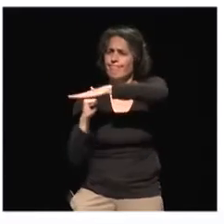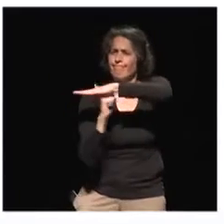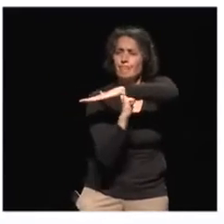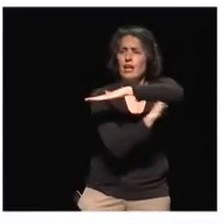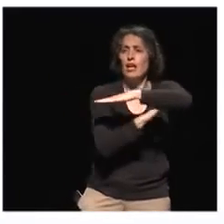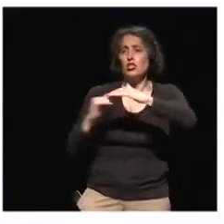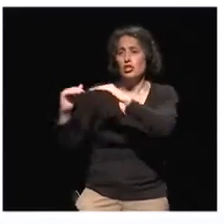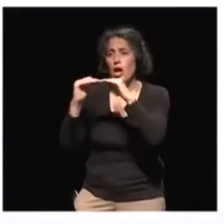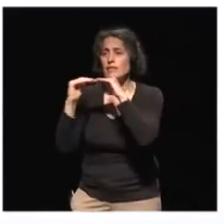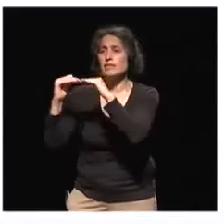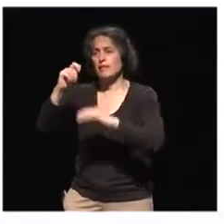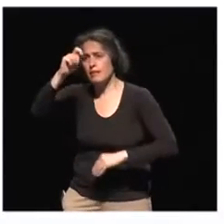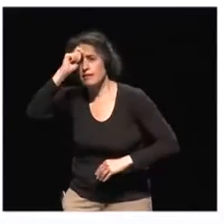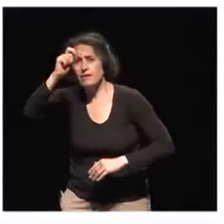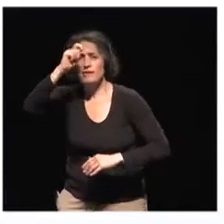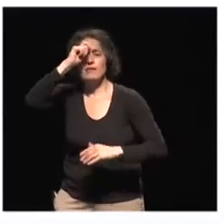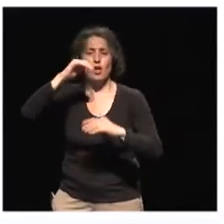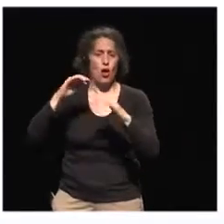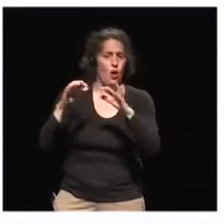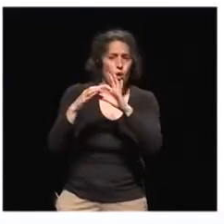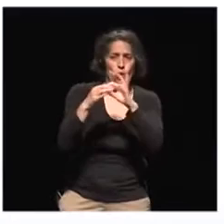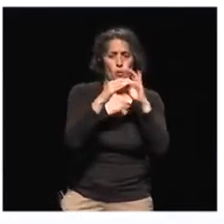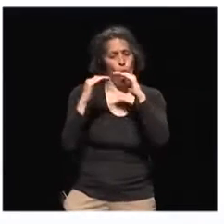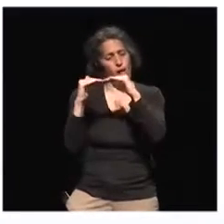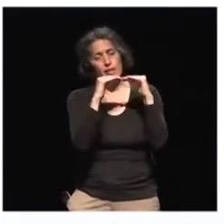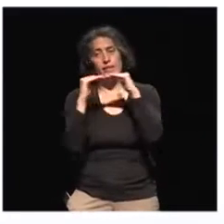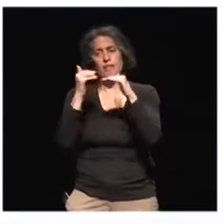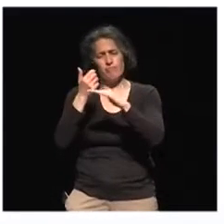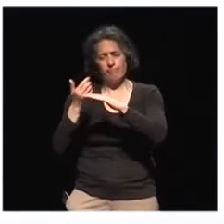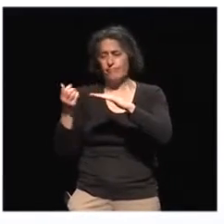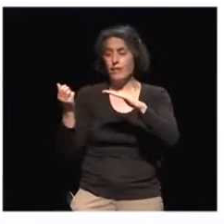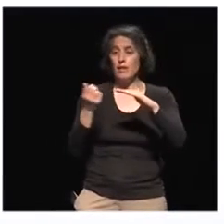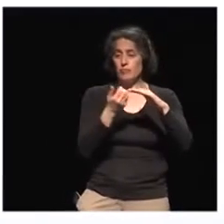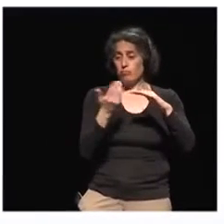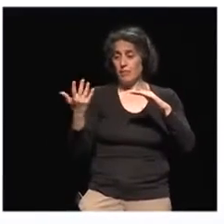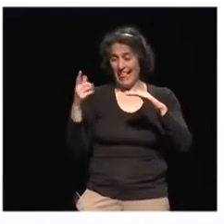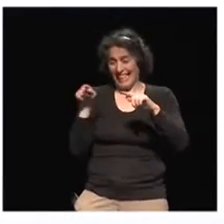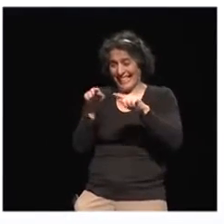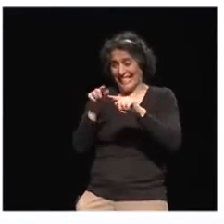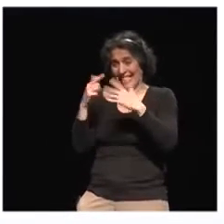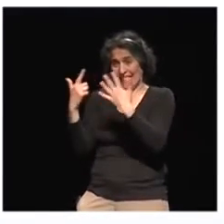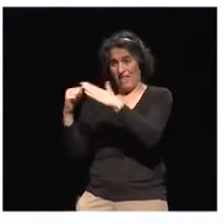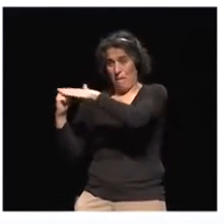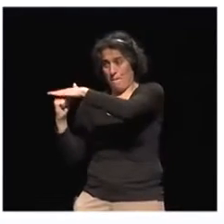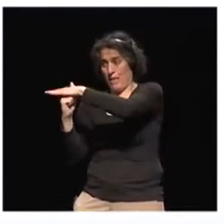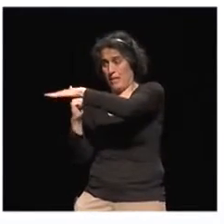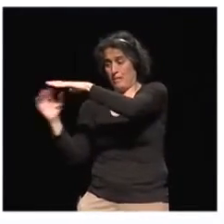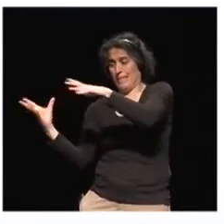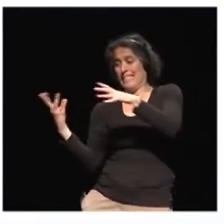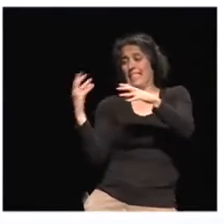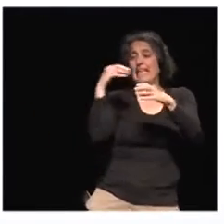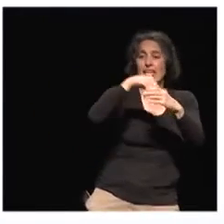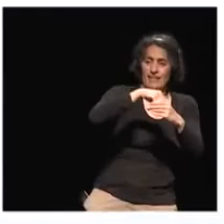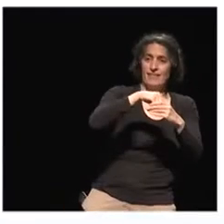and equality, but really it should be mainstreamed into this new development agenda that we're working towards. Because ultimately,